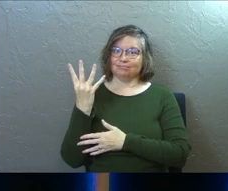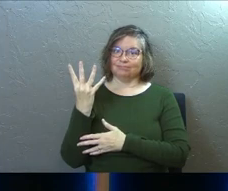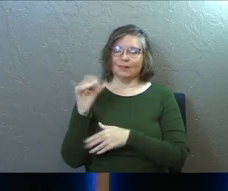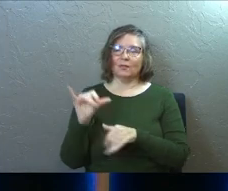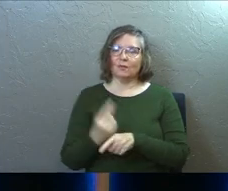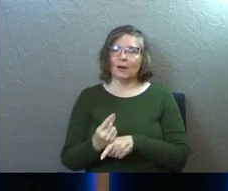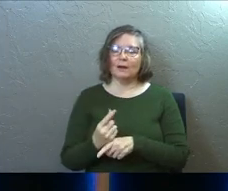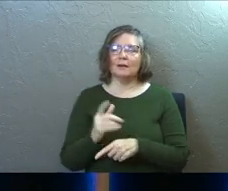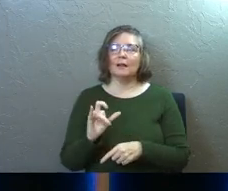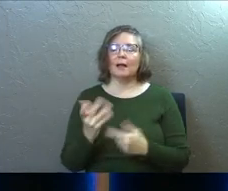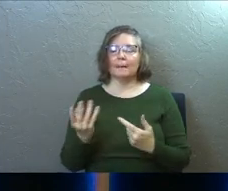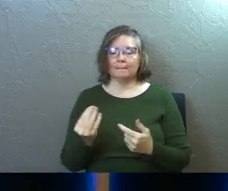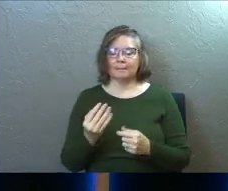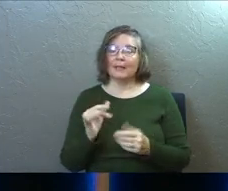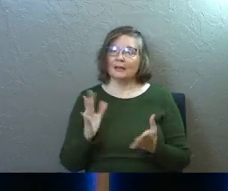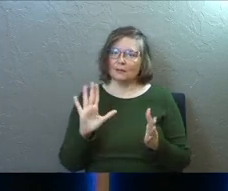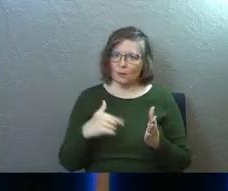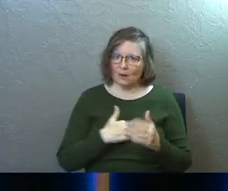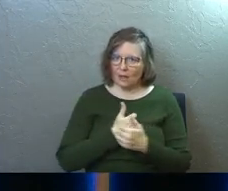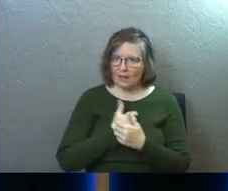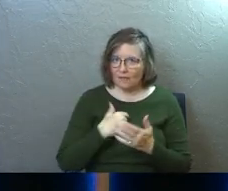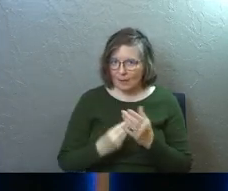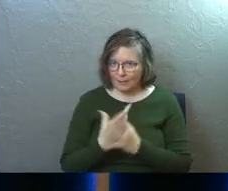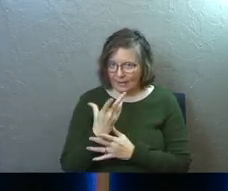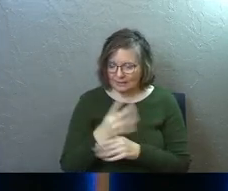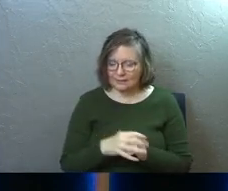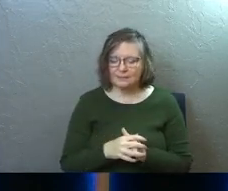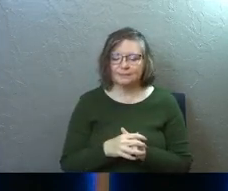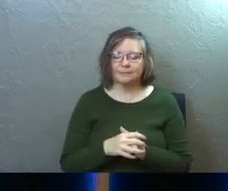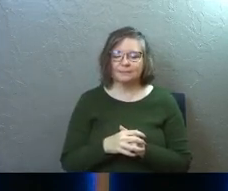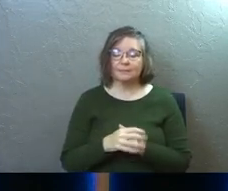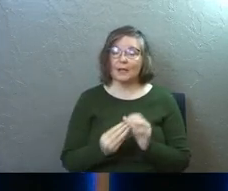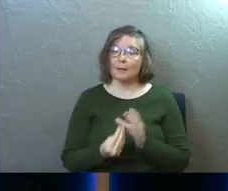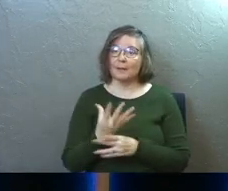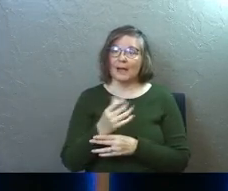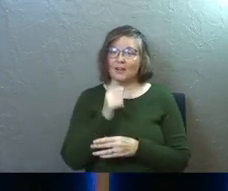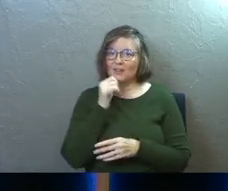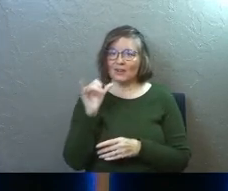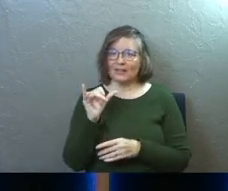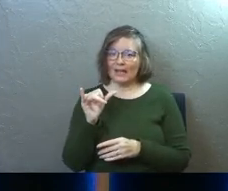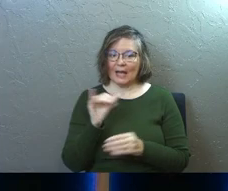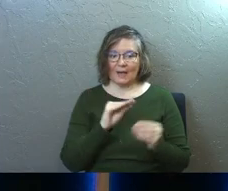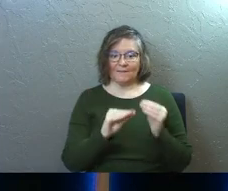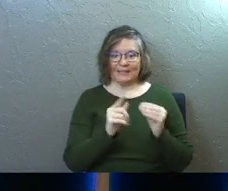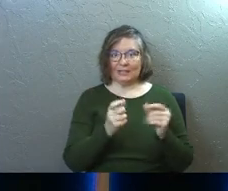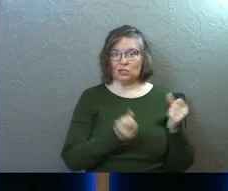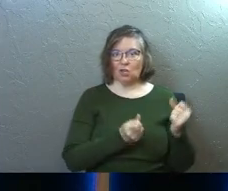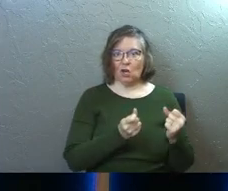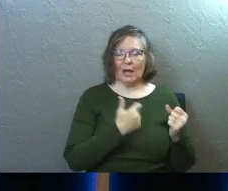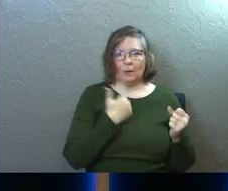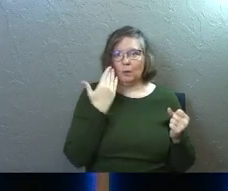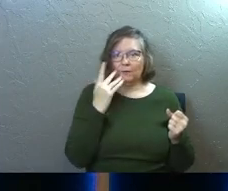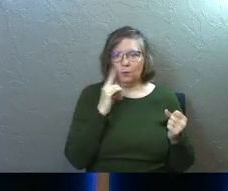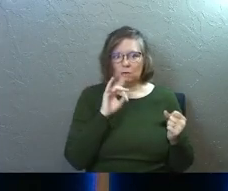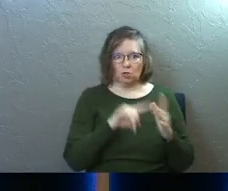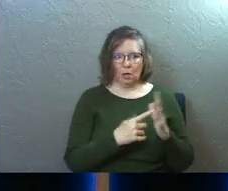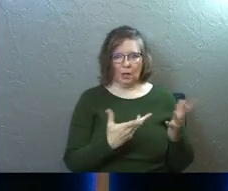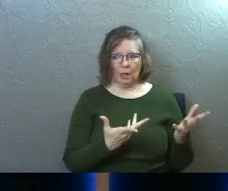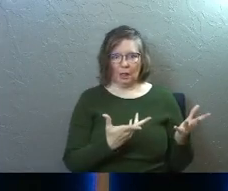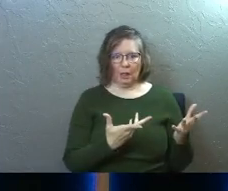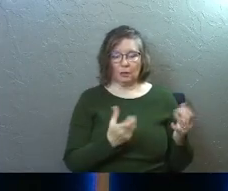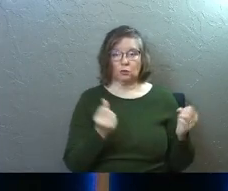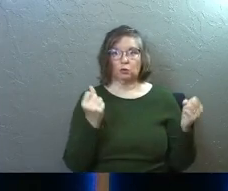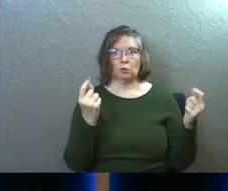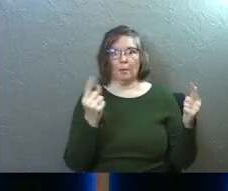Right? And here's what I love about plants. Plants aren't like, like fix this car. I wouldn't even know where to start, right?